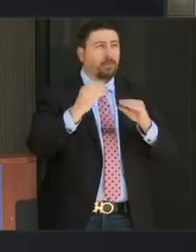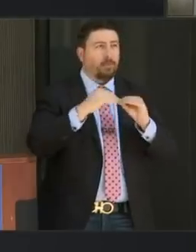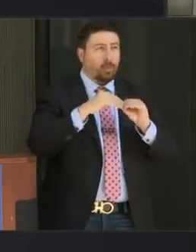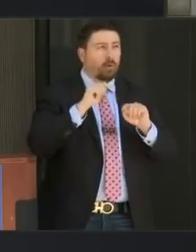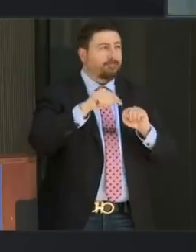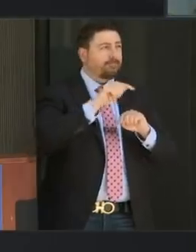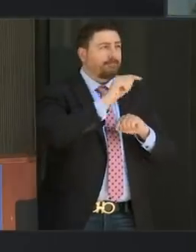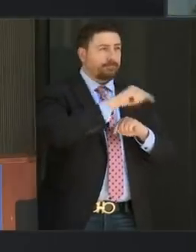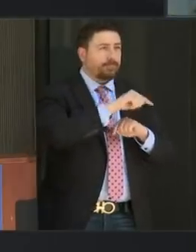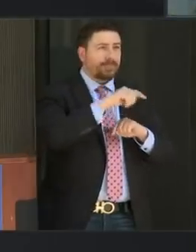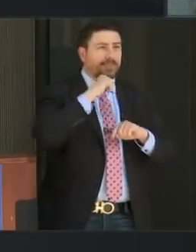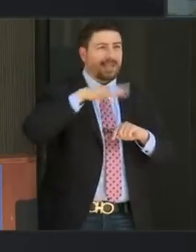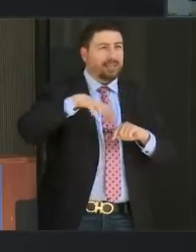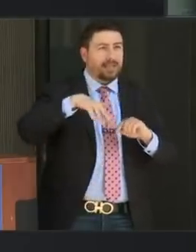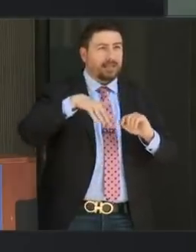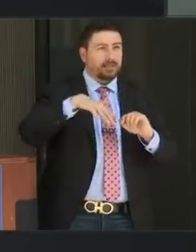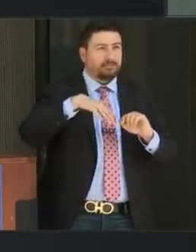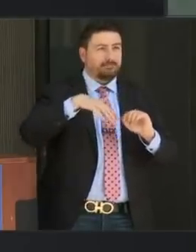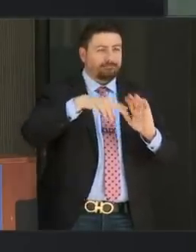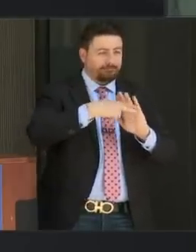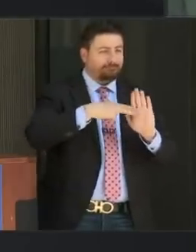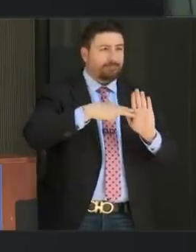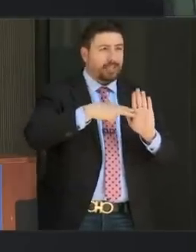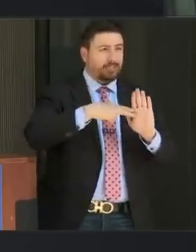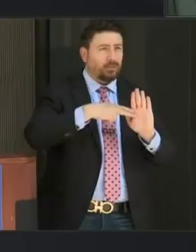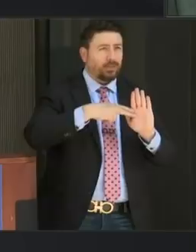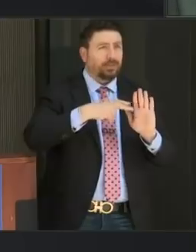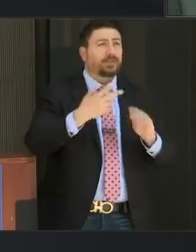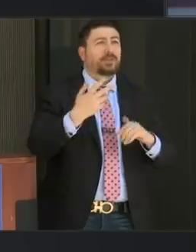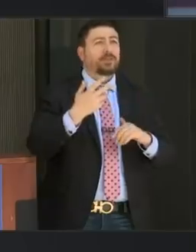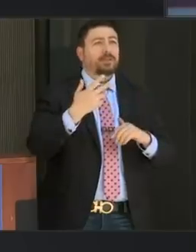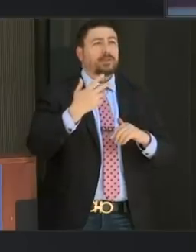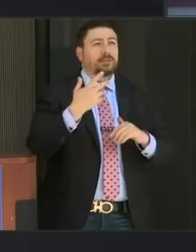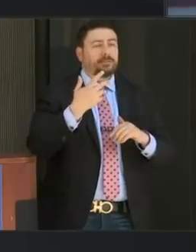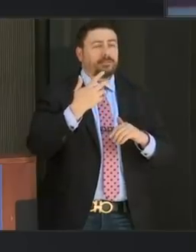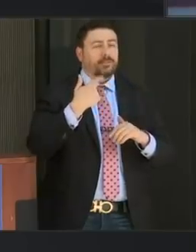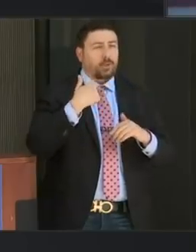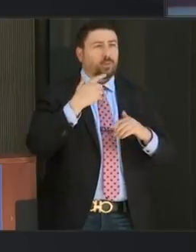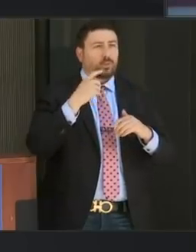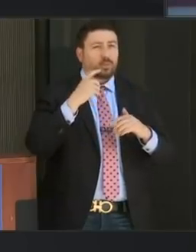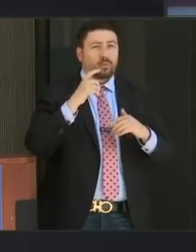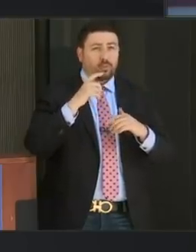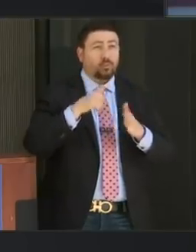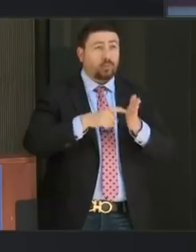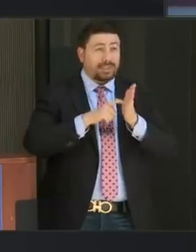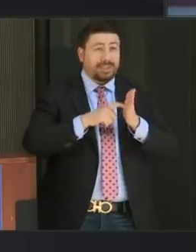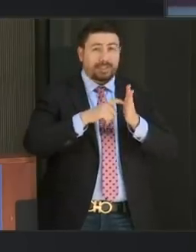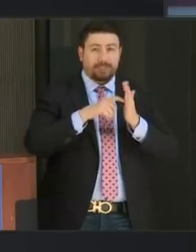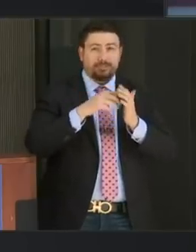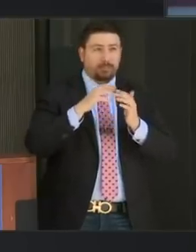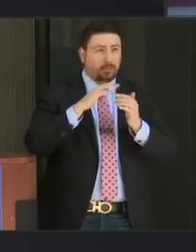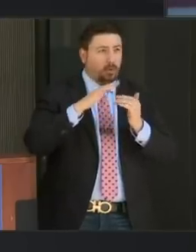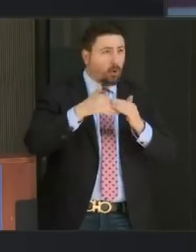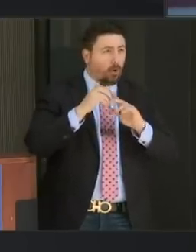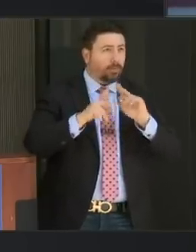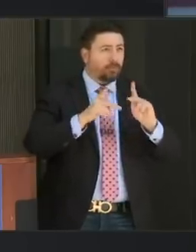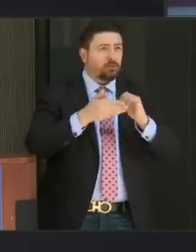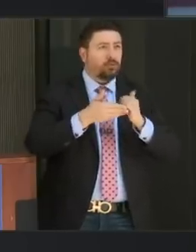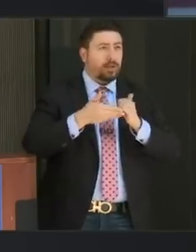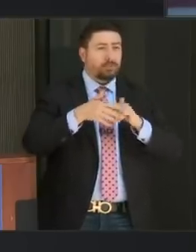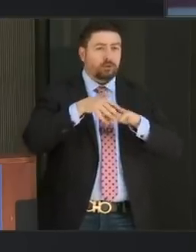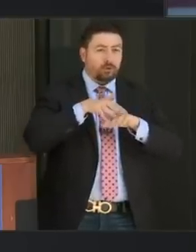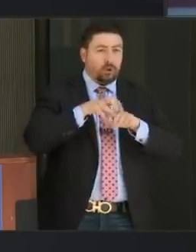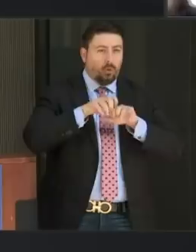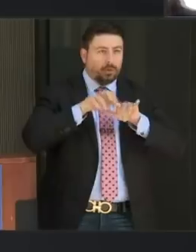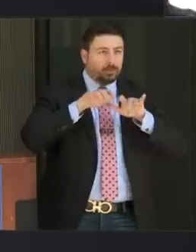And we need everyone to help us try to slow the spread of this infection. This is not something that